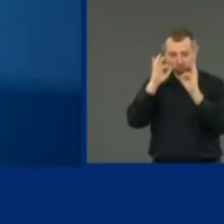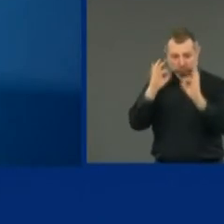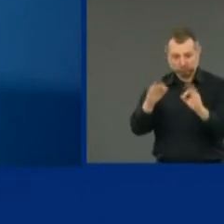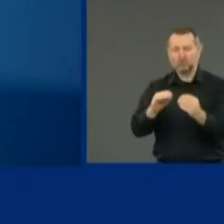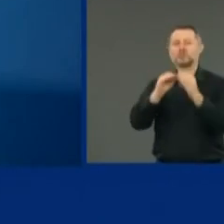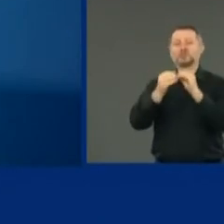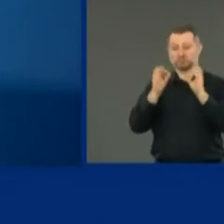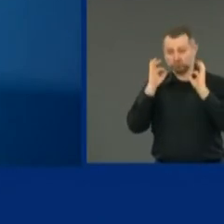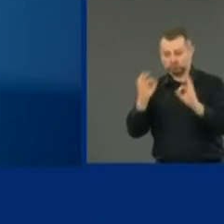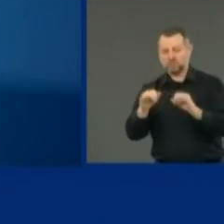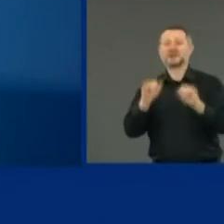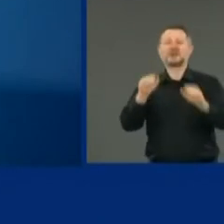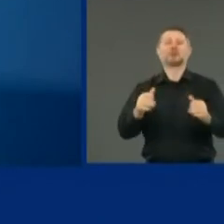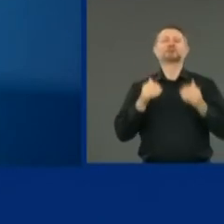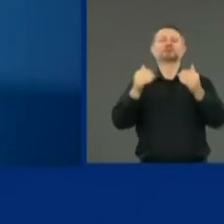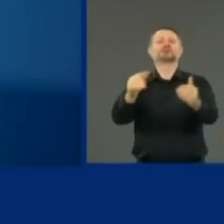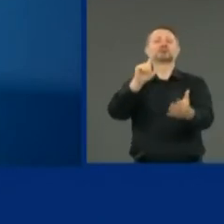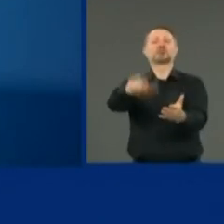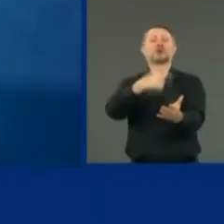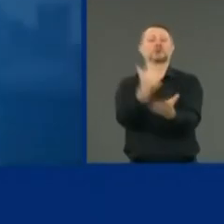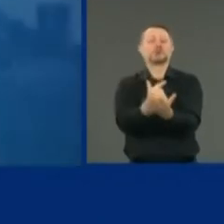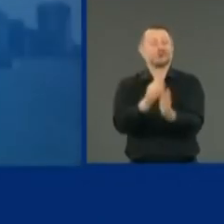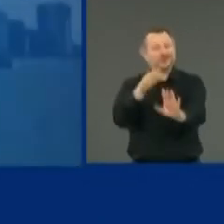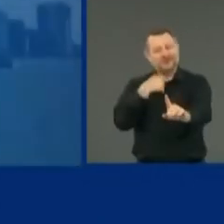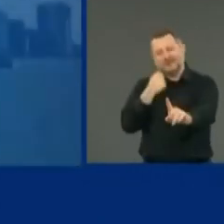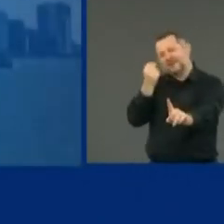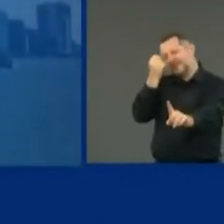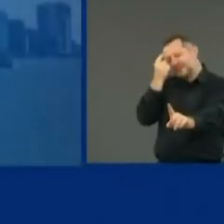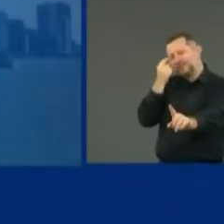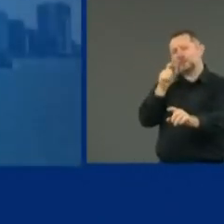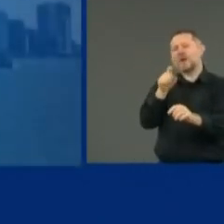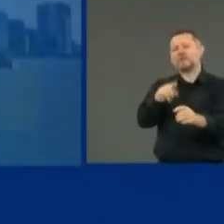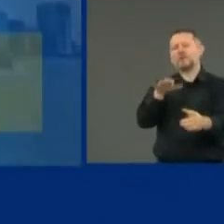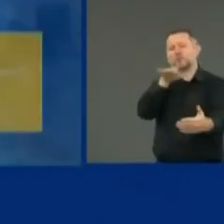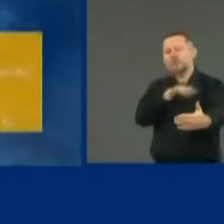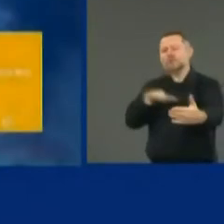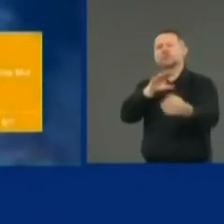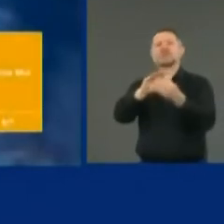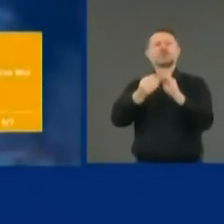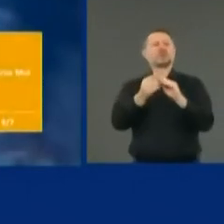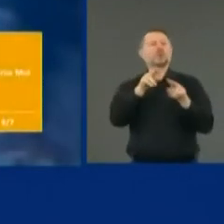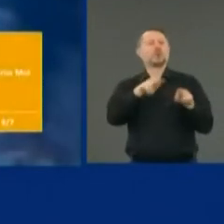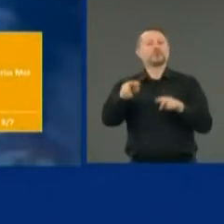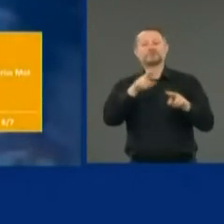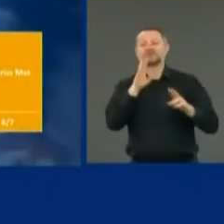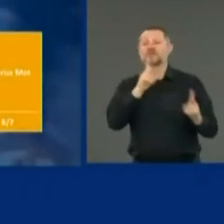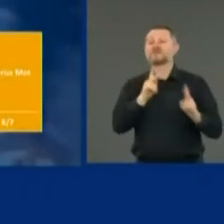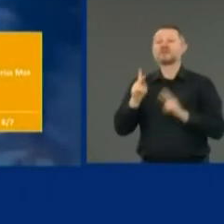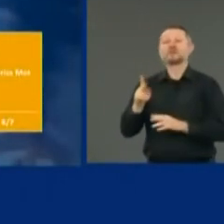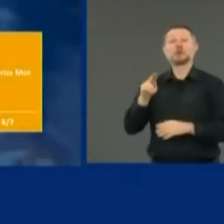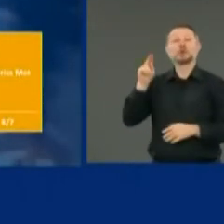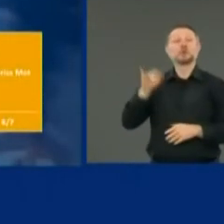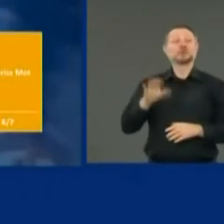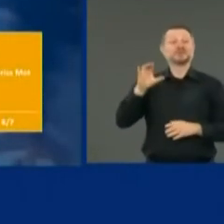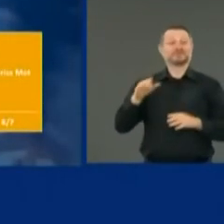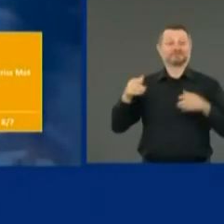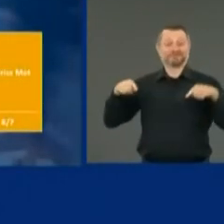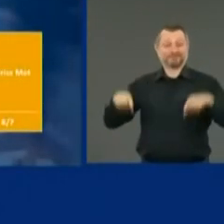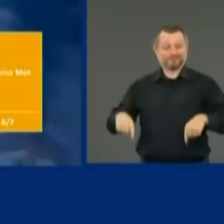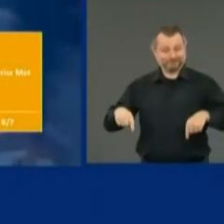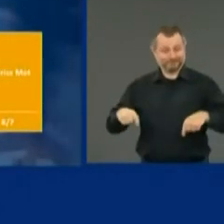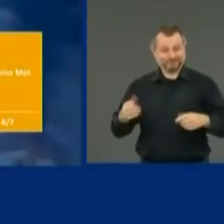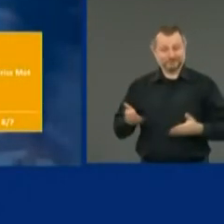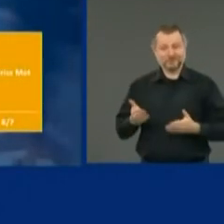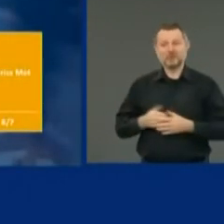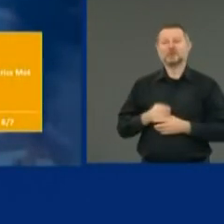that. But again, we have a little time to see between now and then. In terms of New York City, New York City has met all the